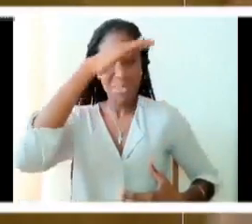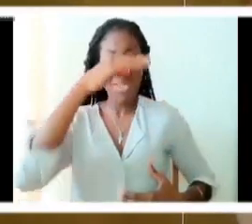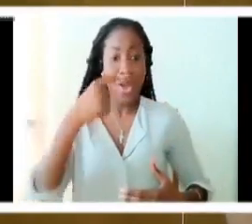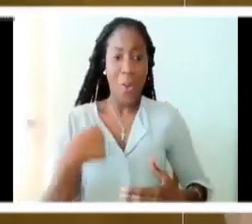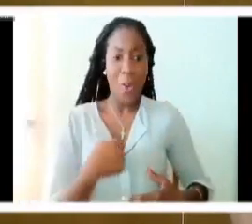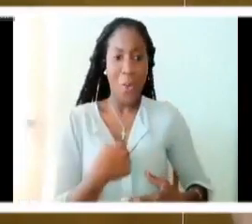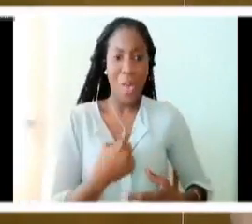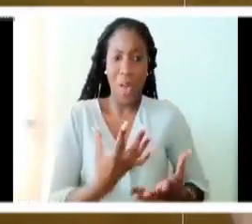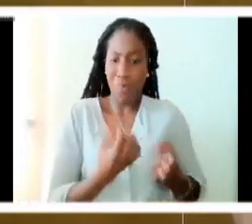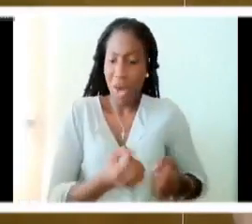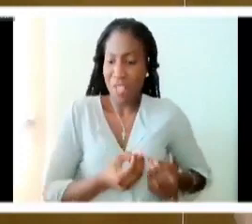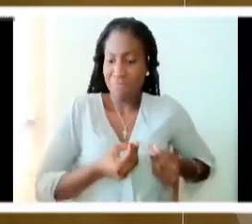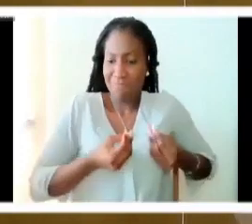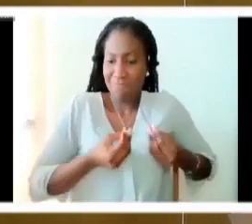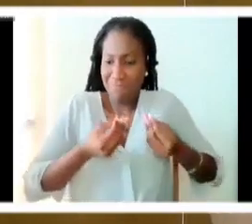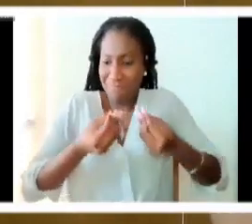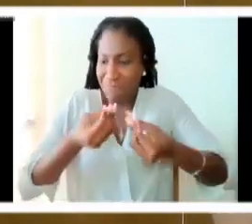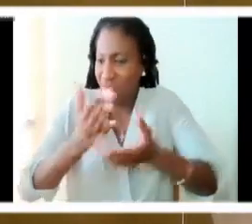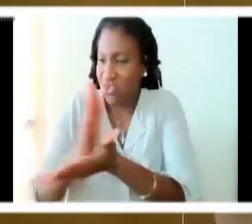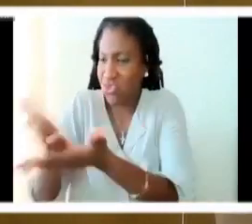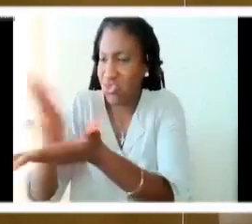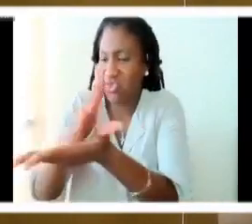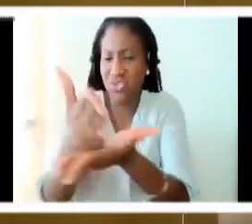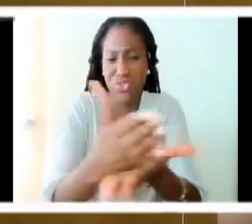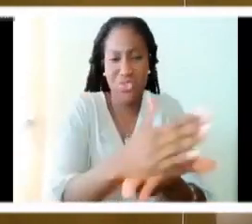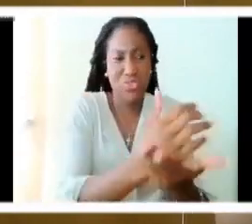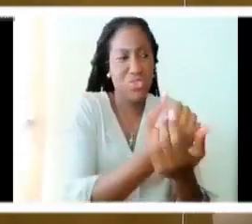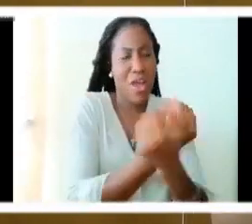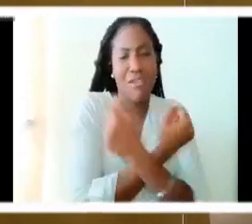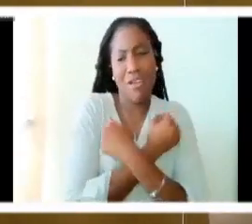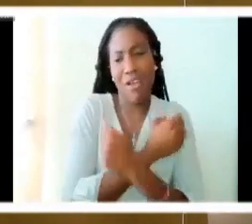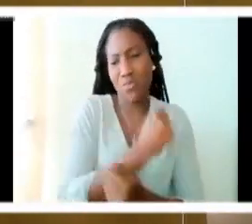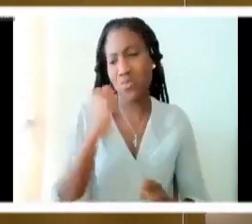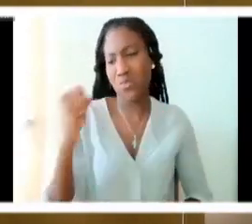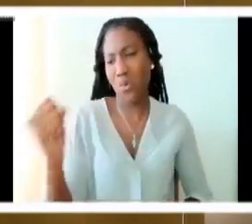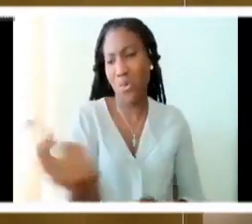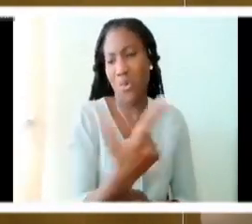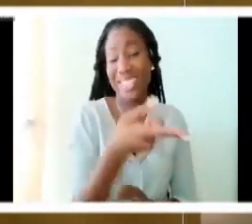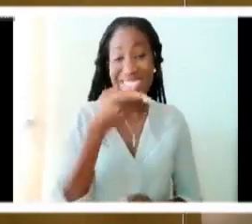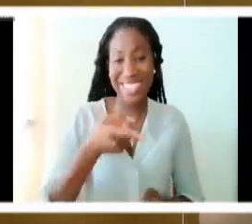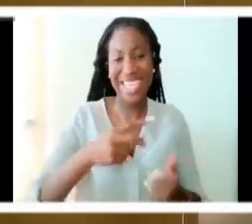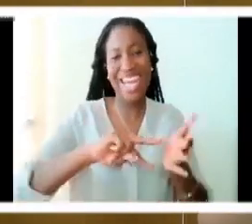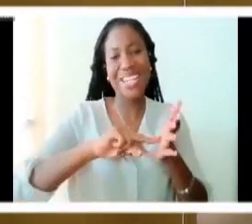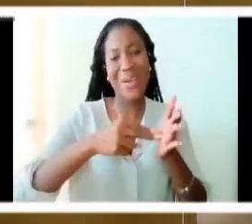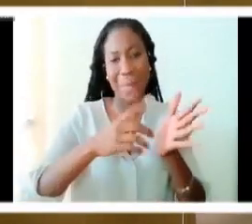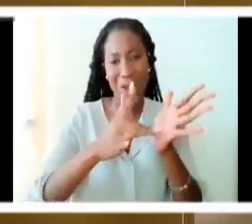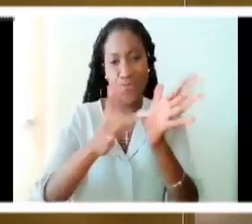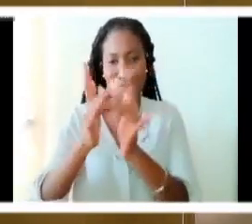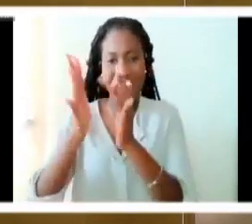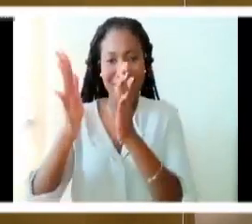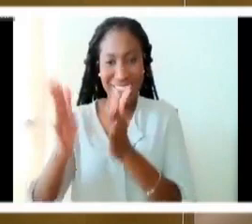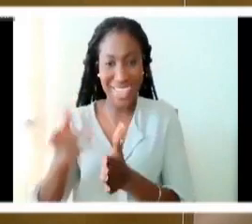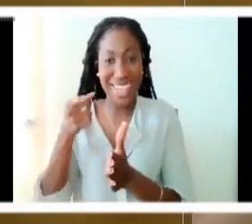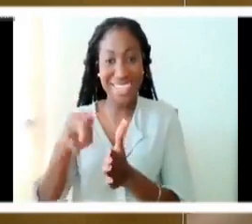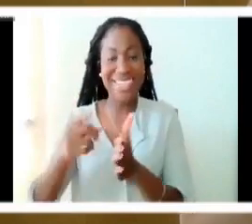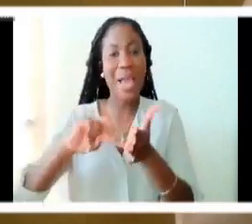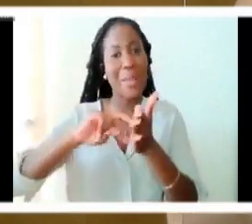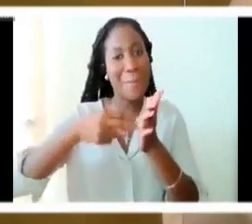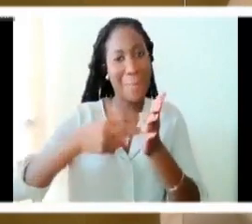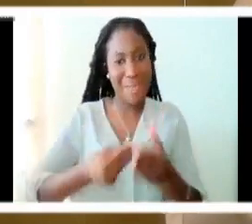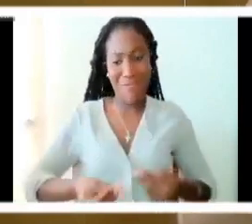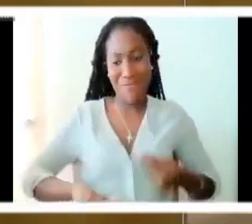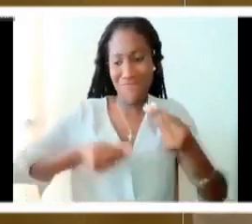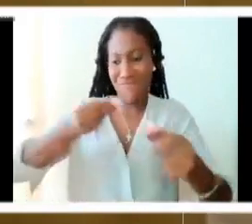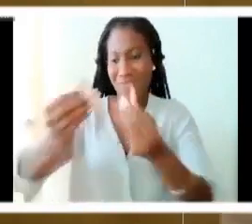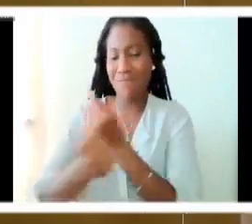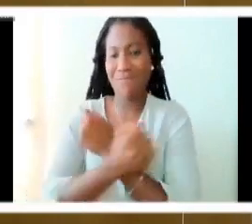everyone else and that's what Christianity is about in its essence and when we make disciples then we baptize them